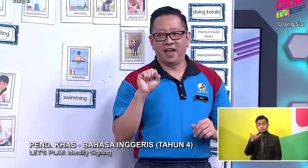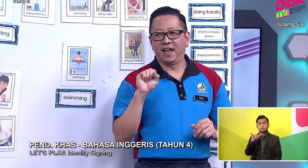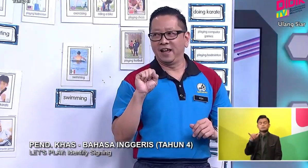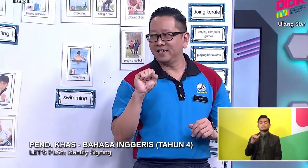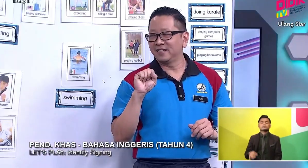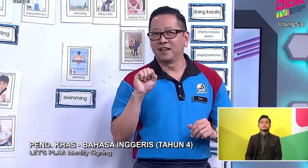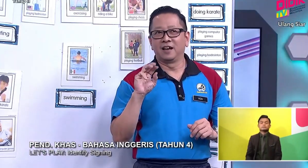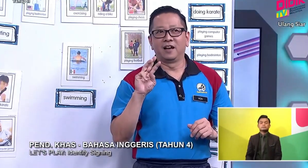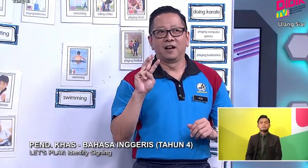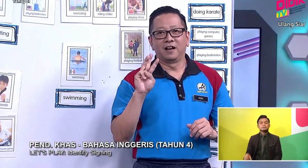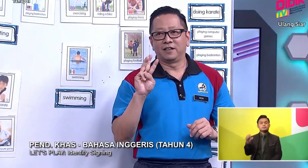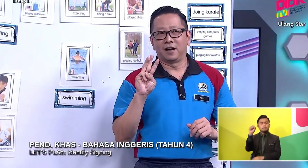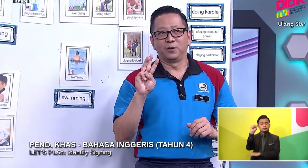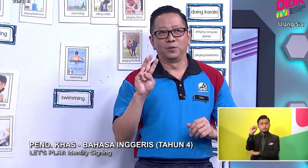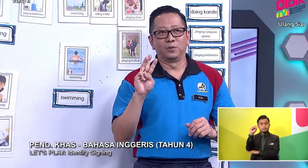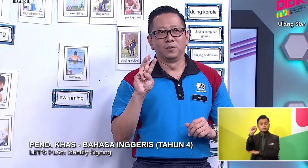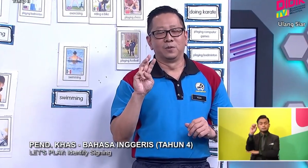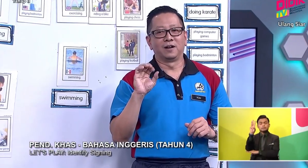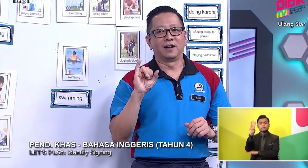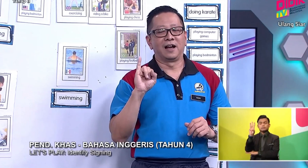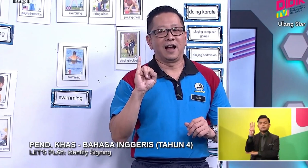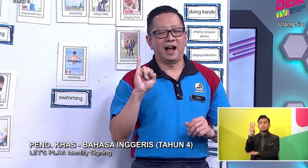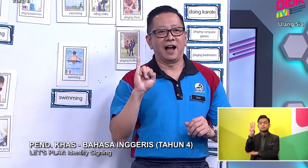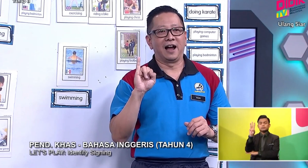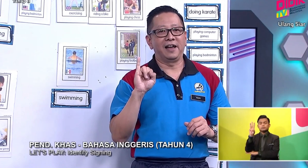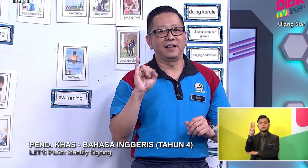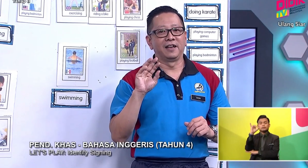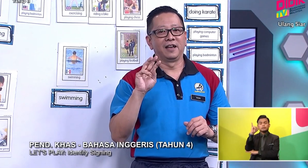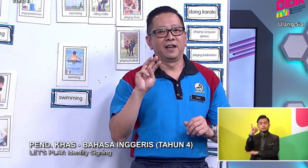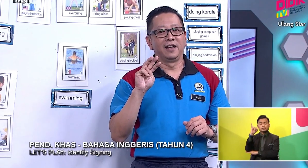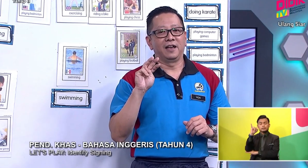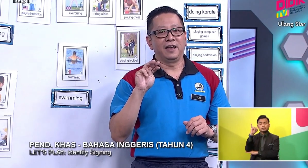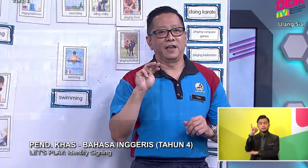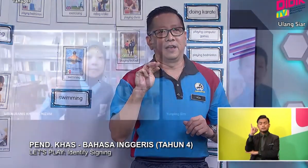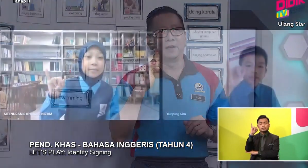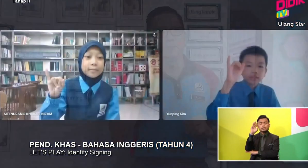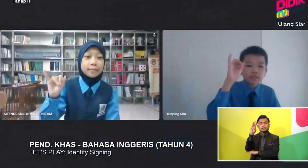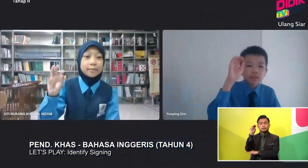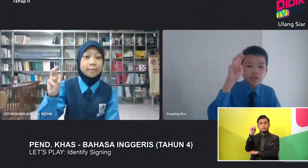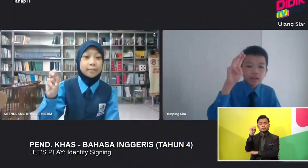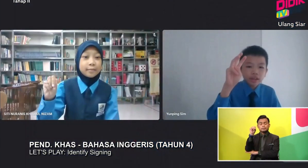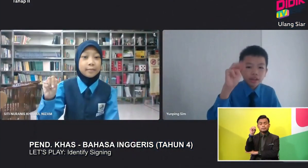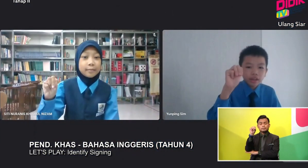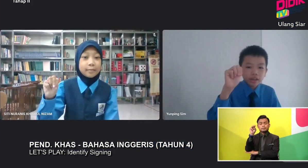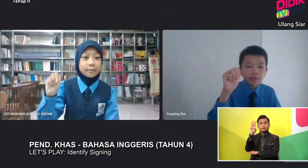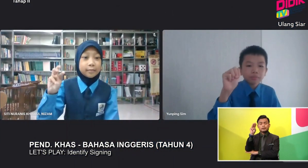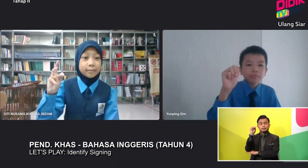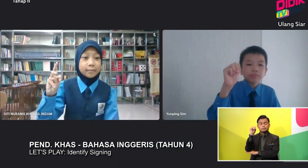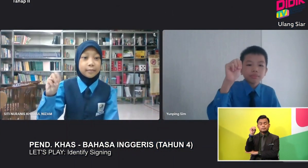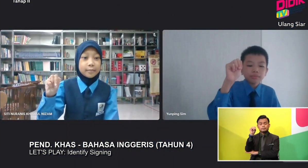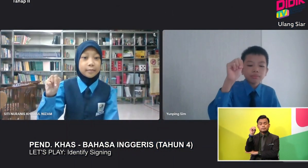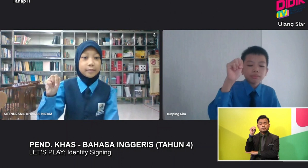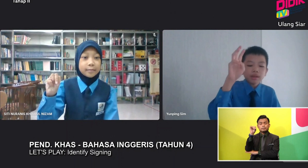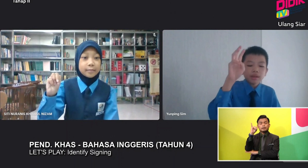S W I M M